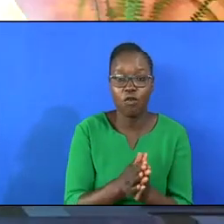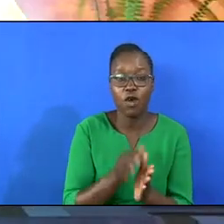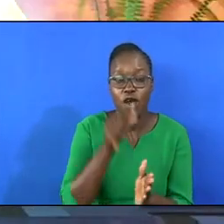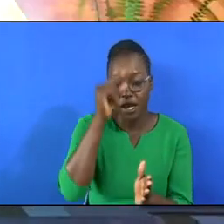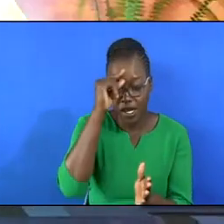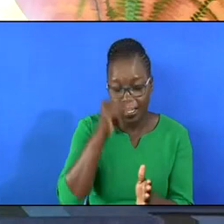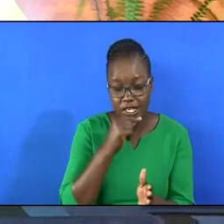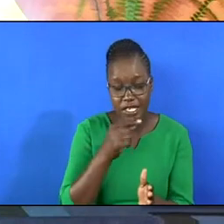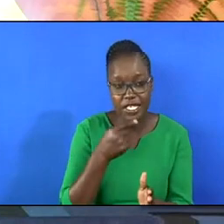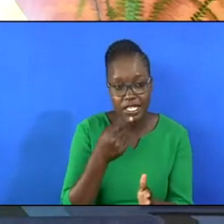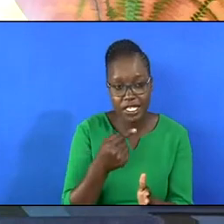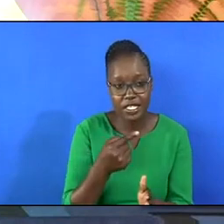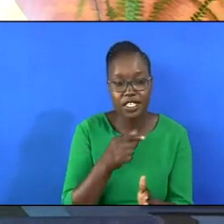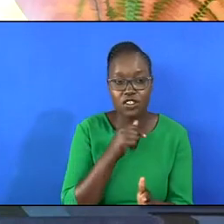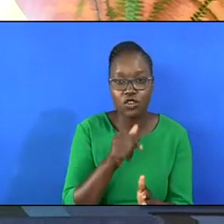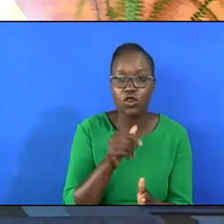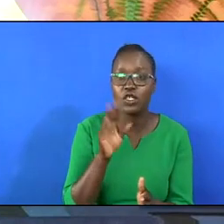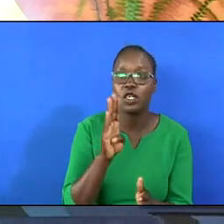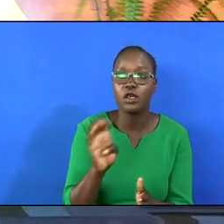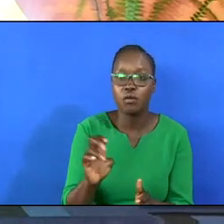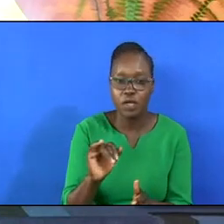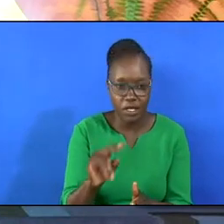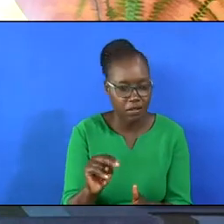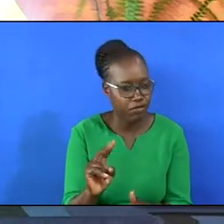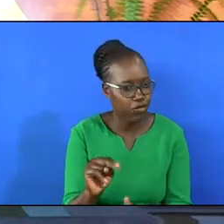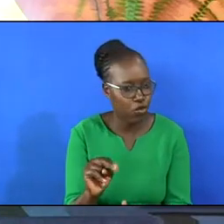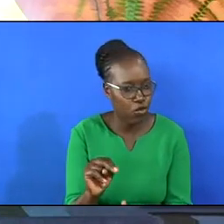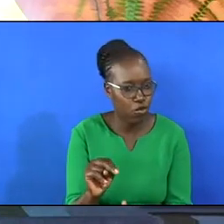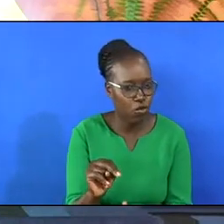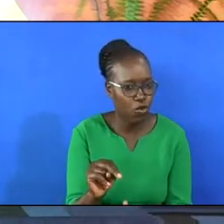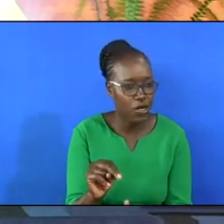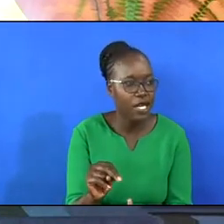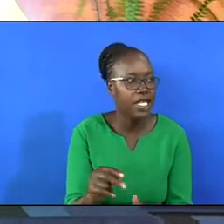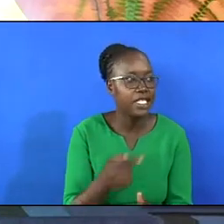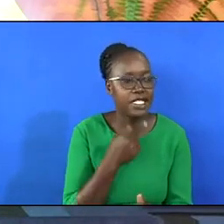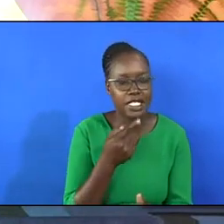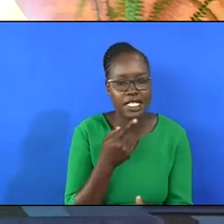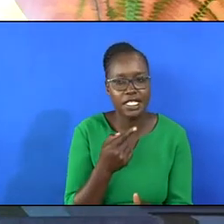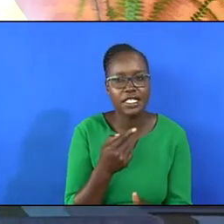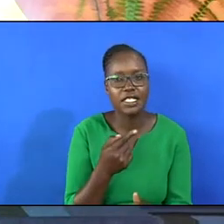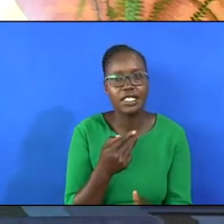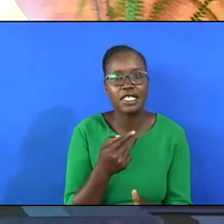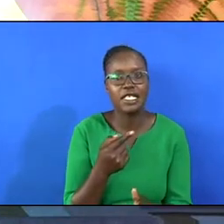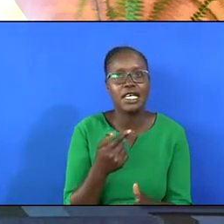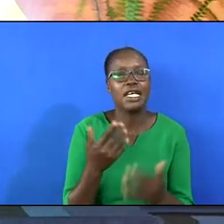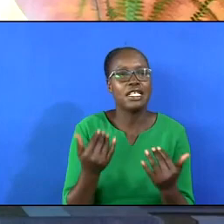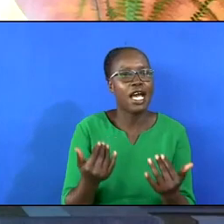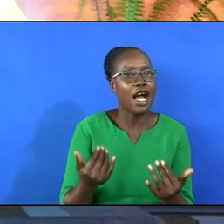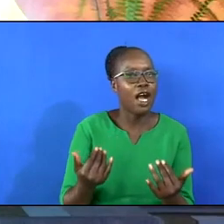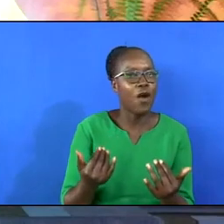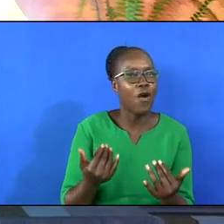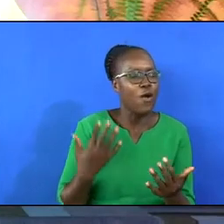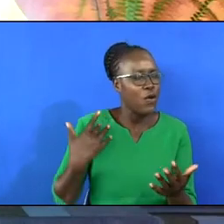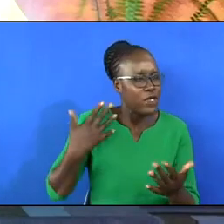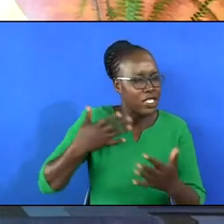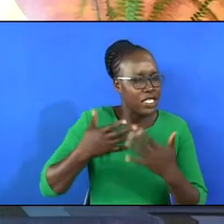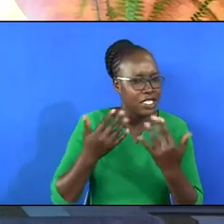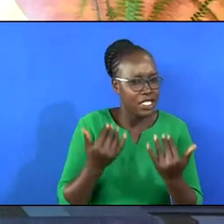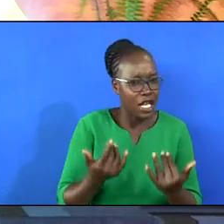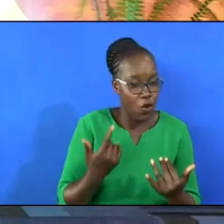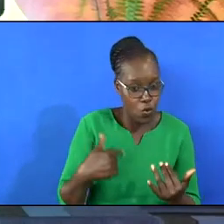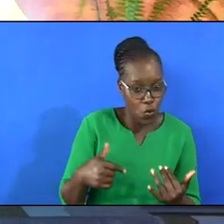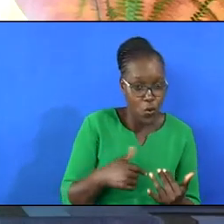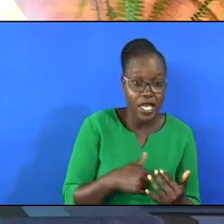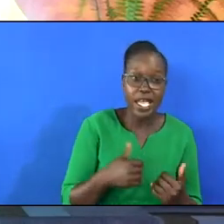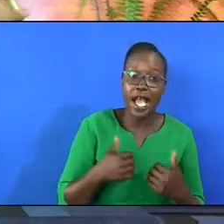is not being justified. It is since now we